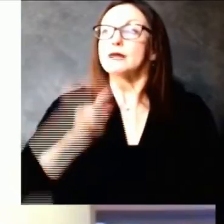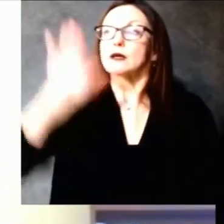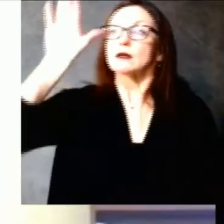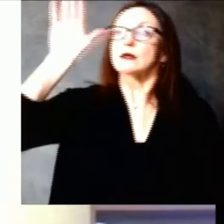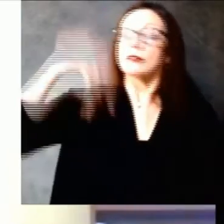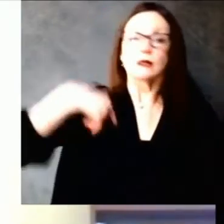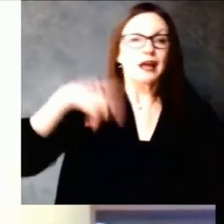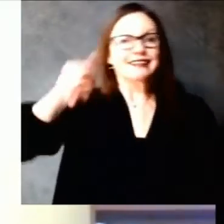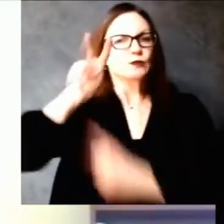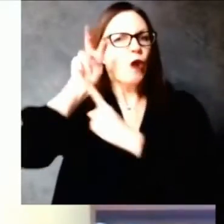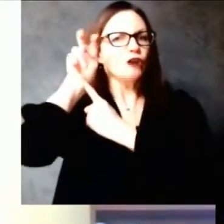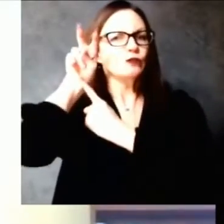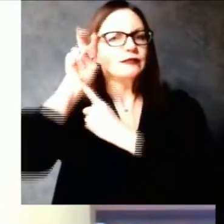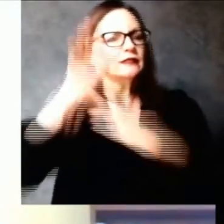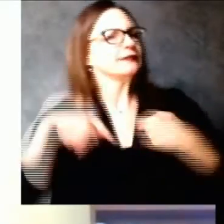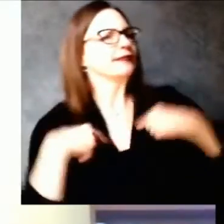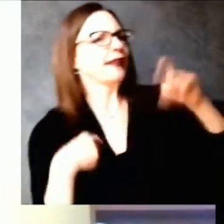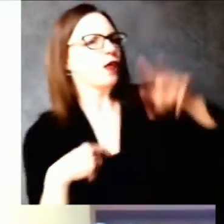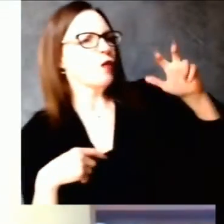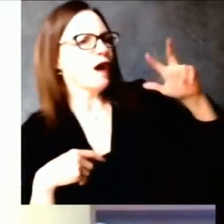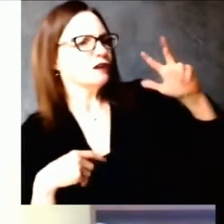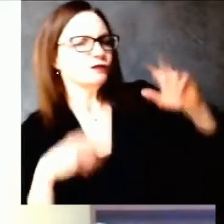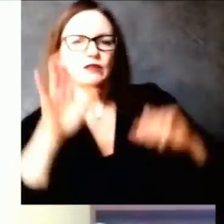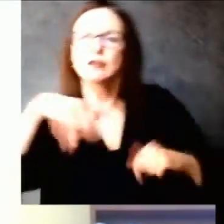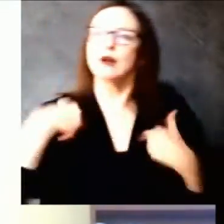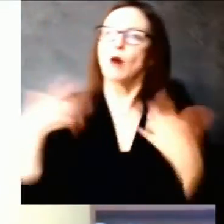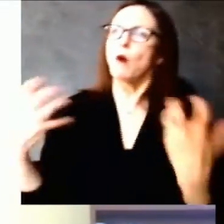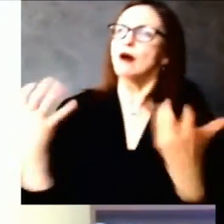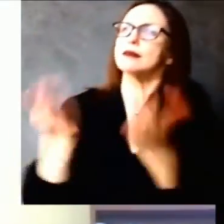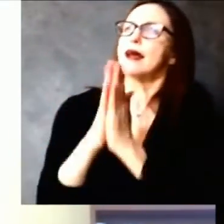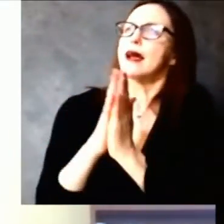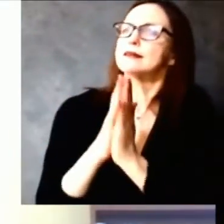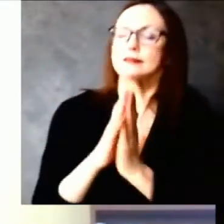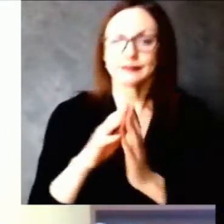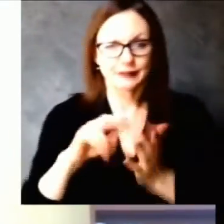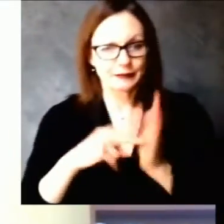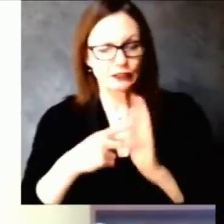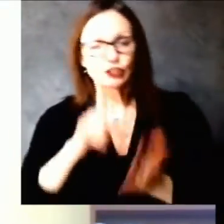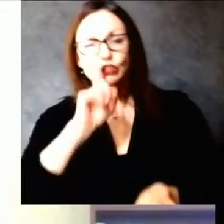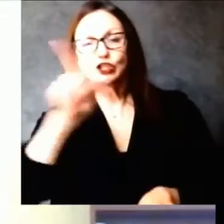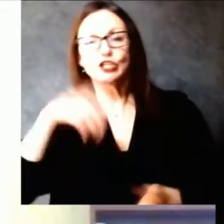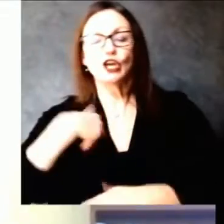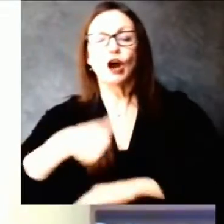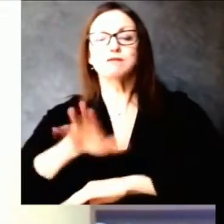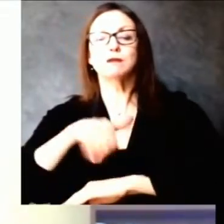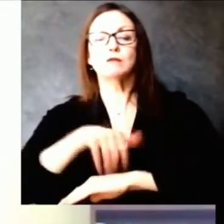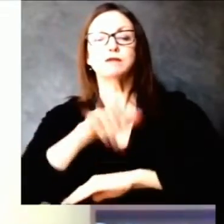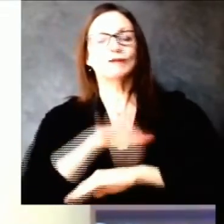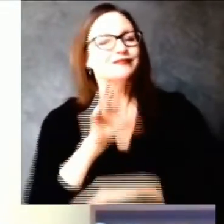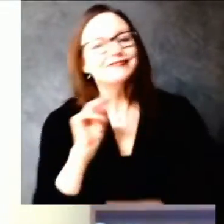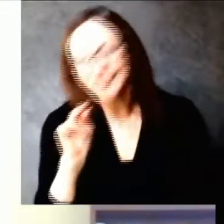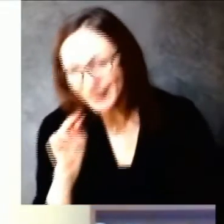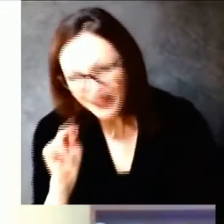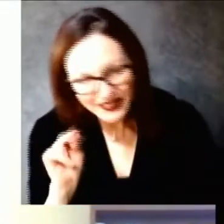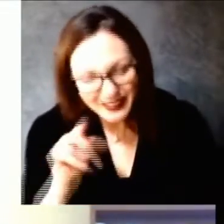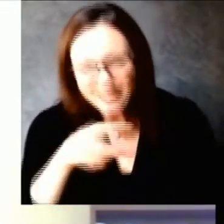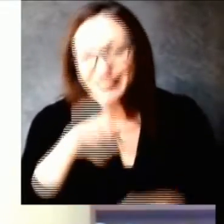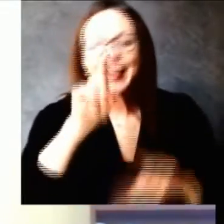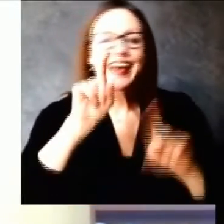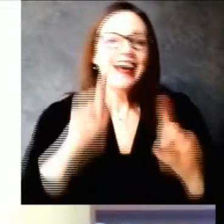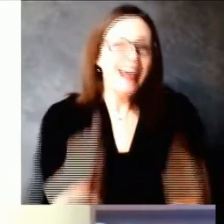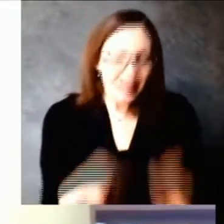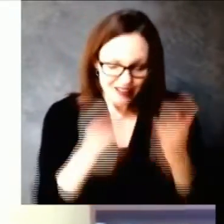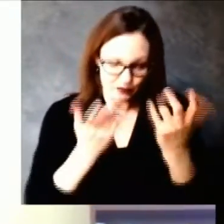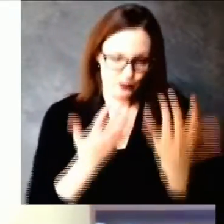they had vaccine and they were ready to roll and um you know one of the good things about a rural county is if if you've got 20